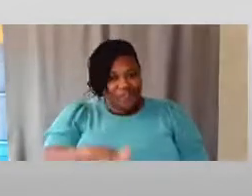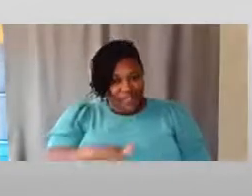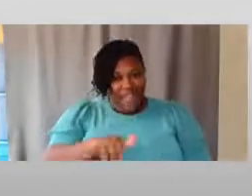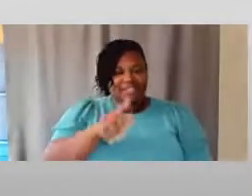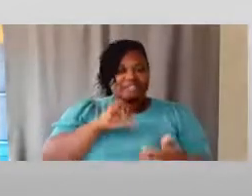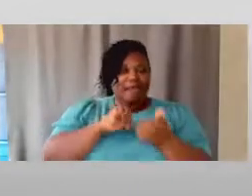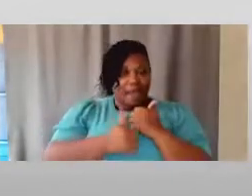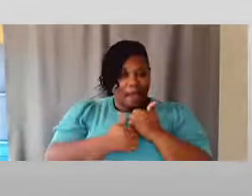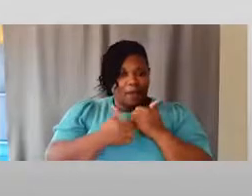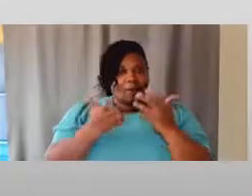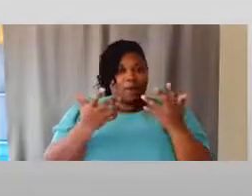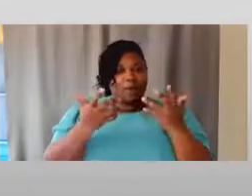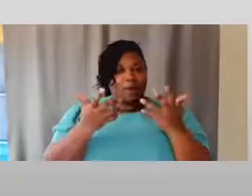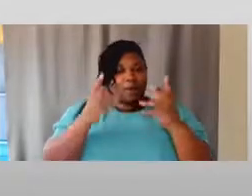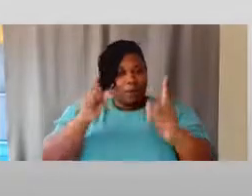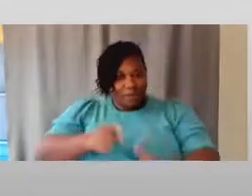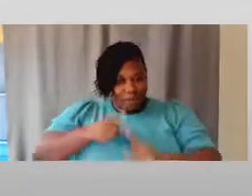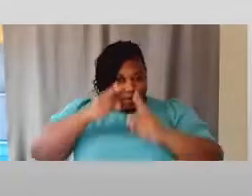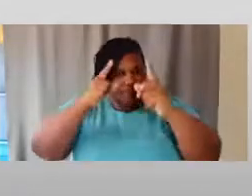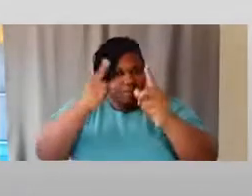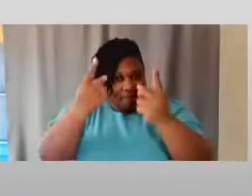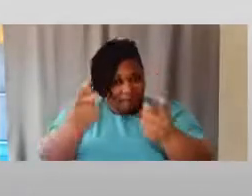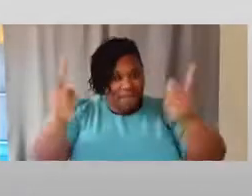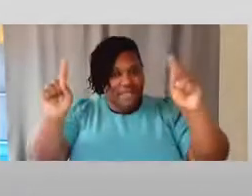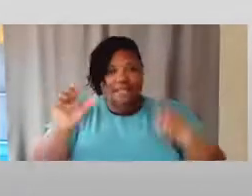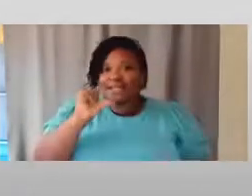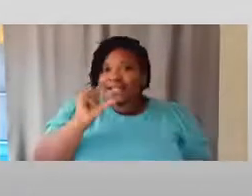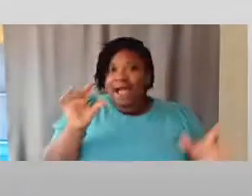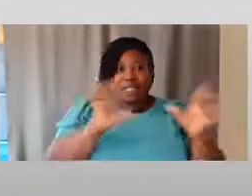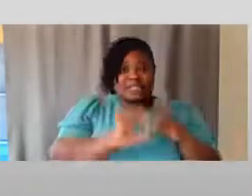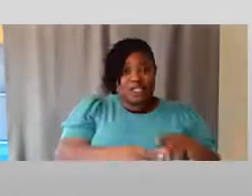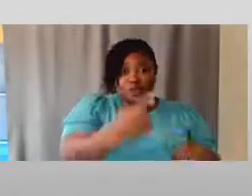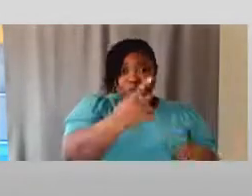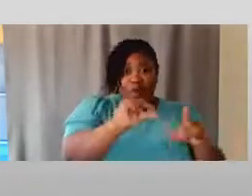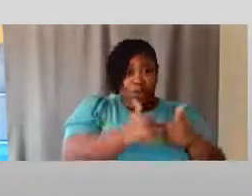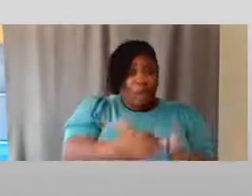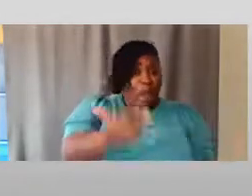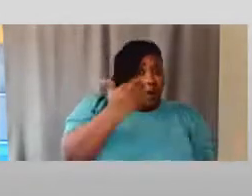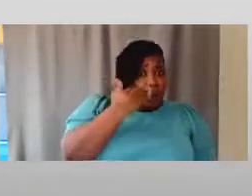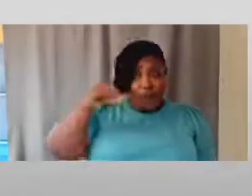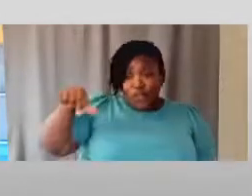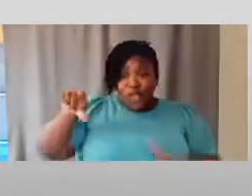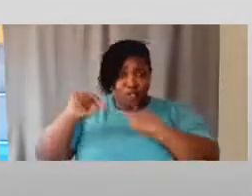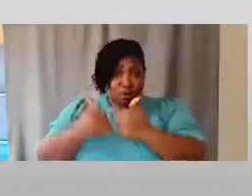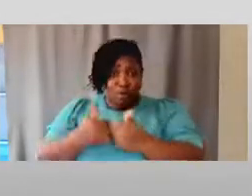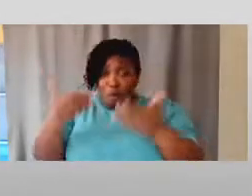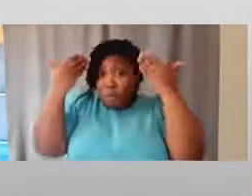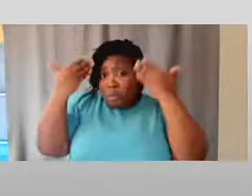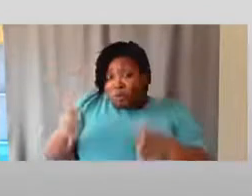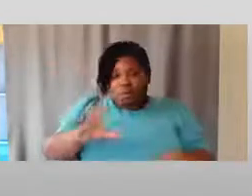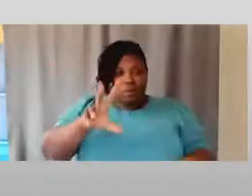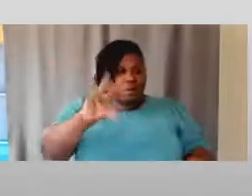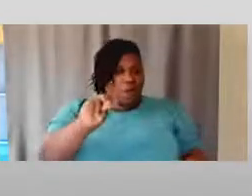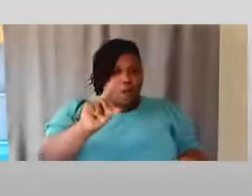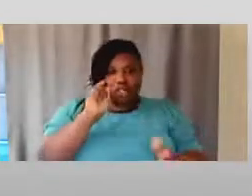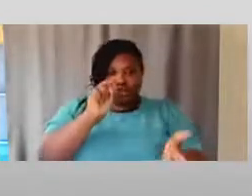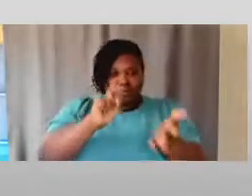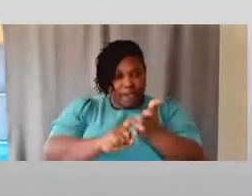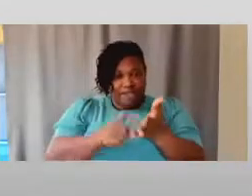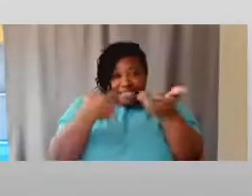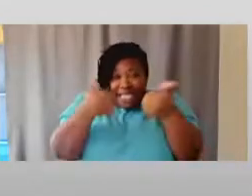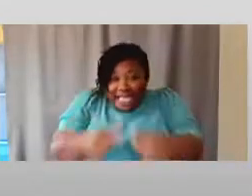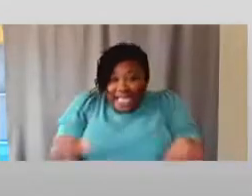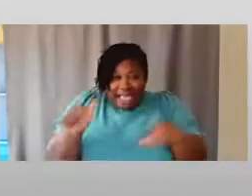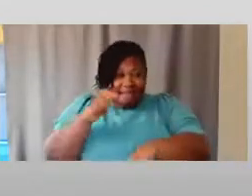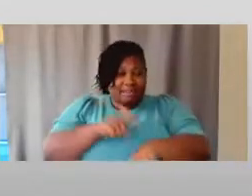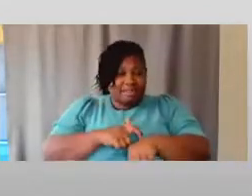we can get there is not saying that there is one group that knows and another group that doesn't. It's recognizing that at any given point, we may be the